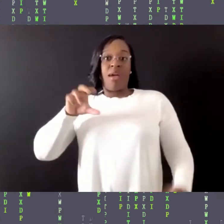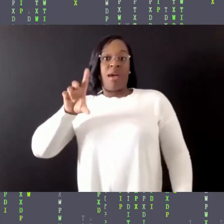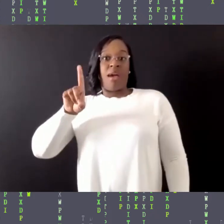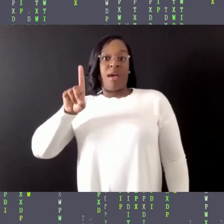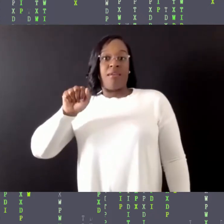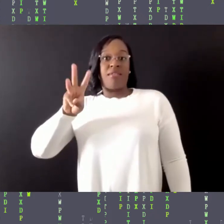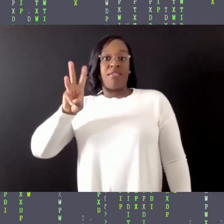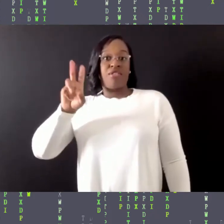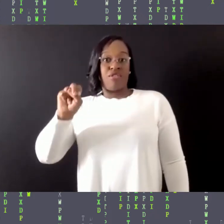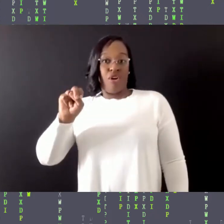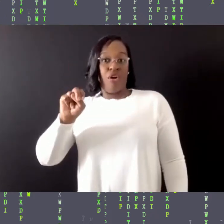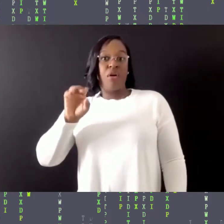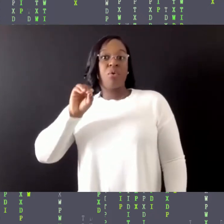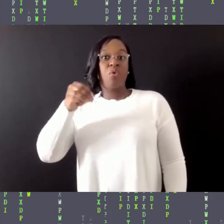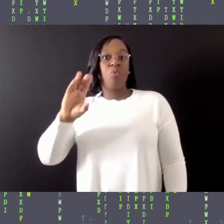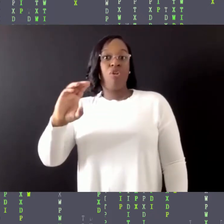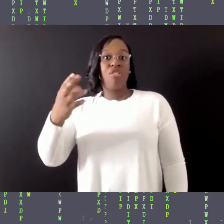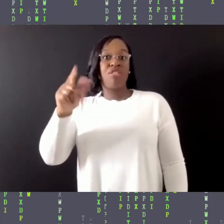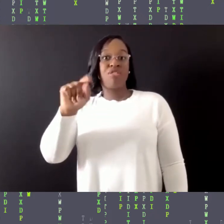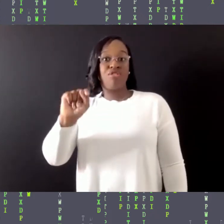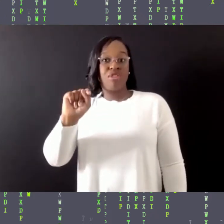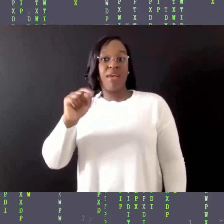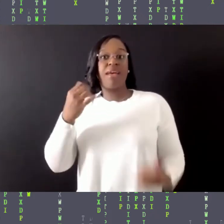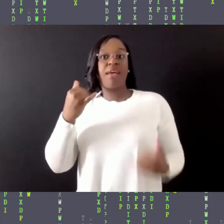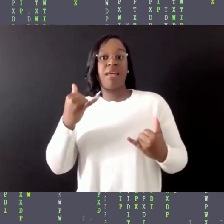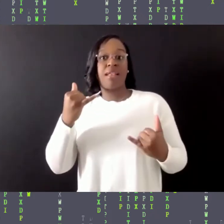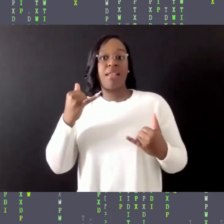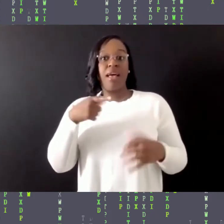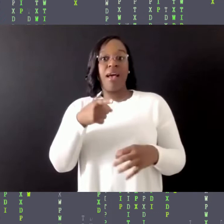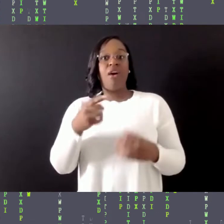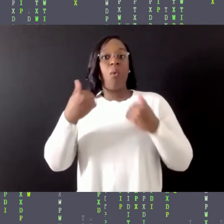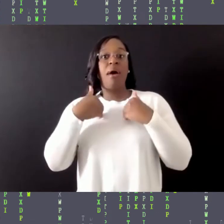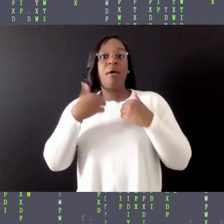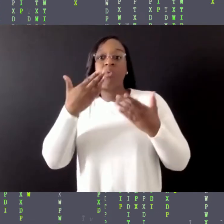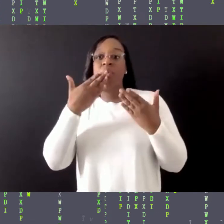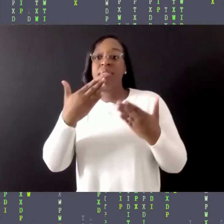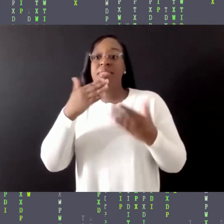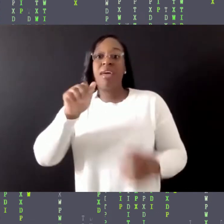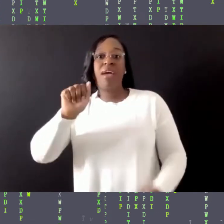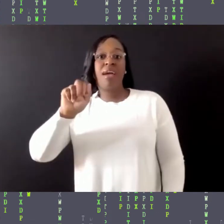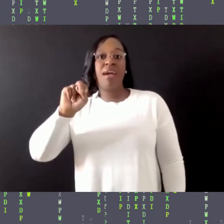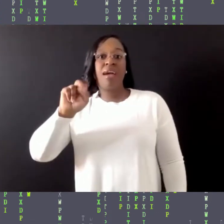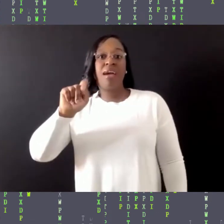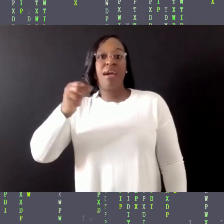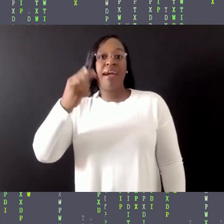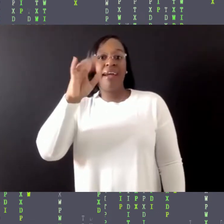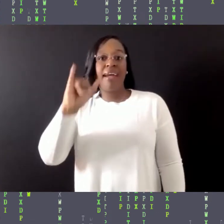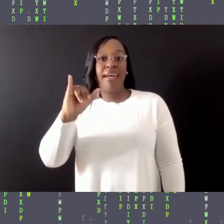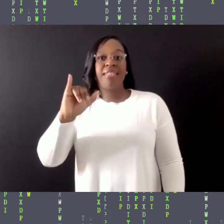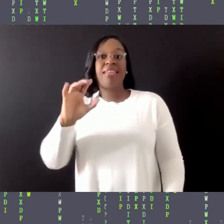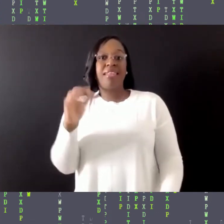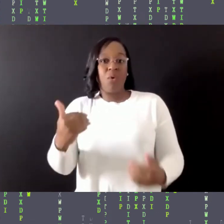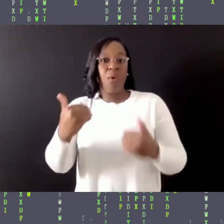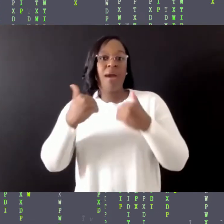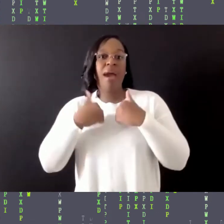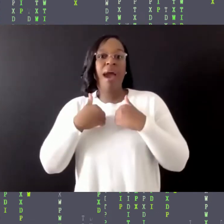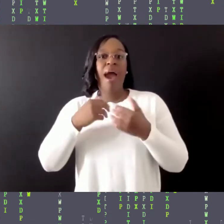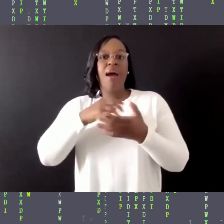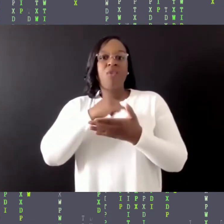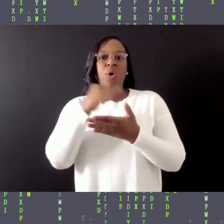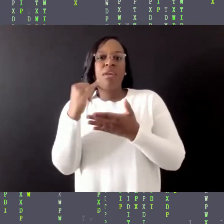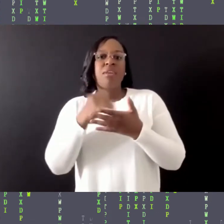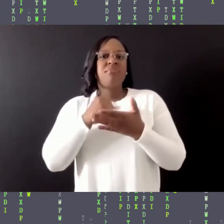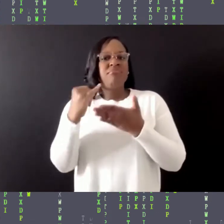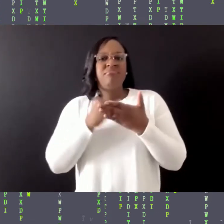History and Futures Month, Anthony. So thank you so much for those beautiful graphics. Now,